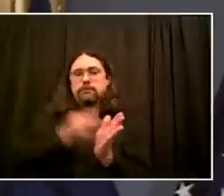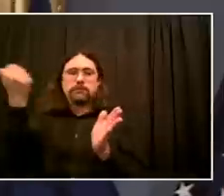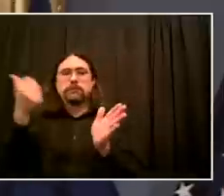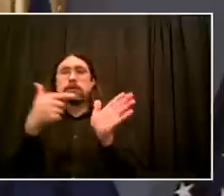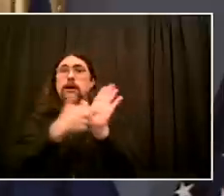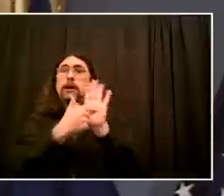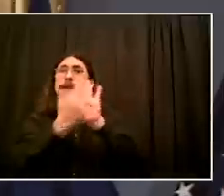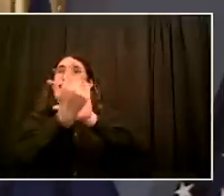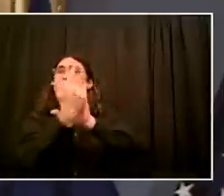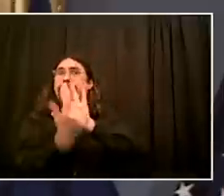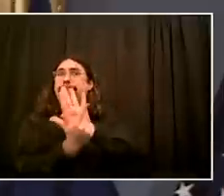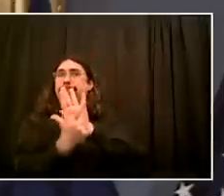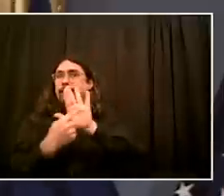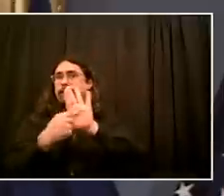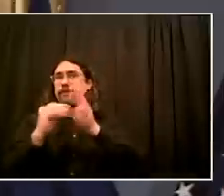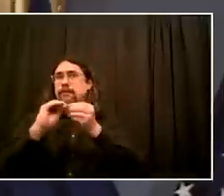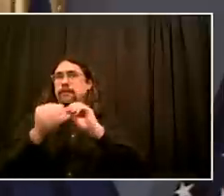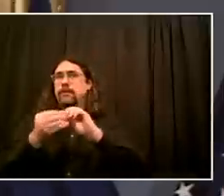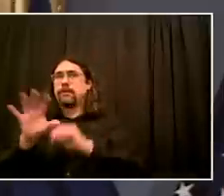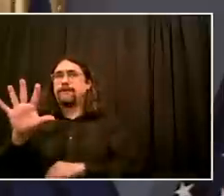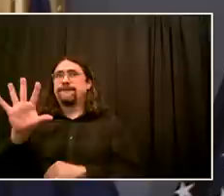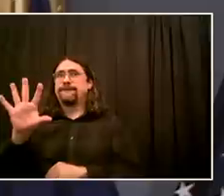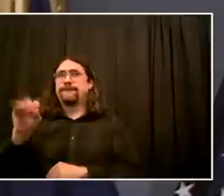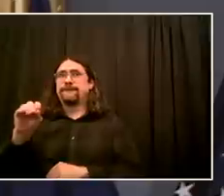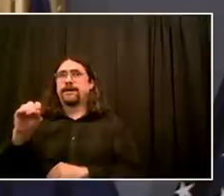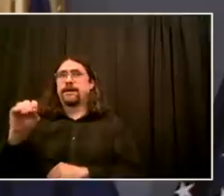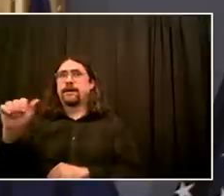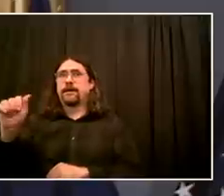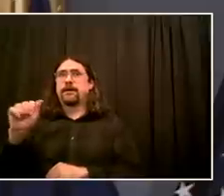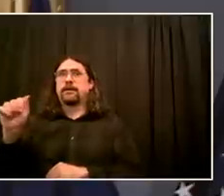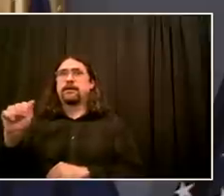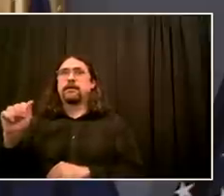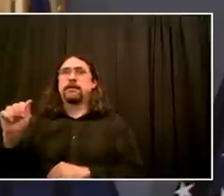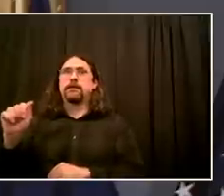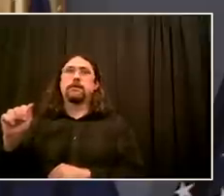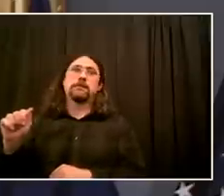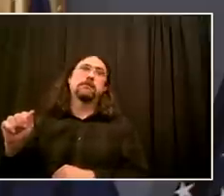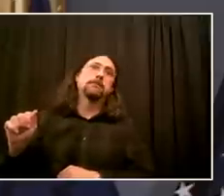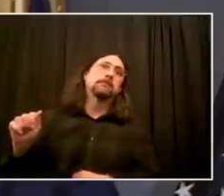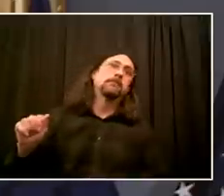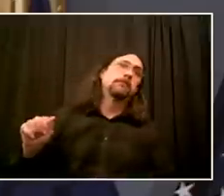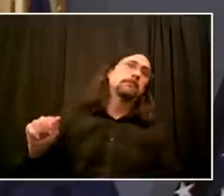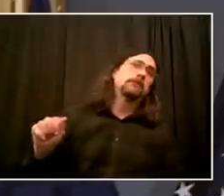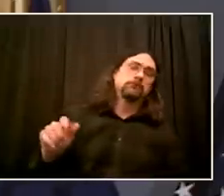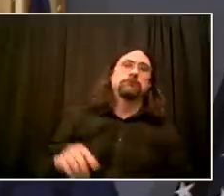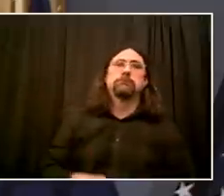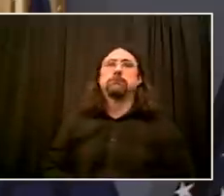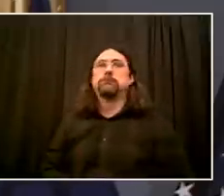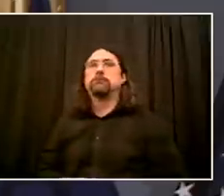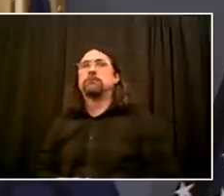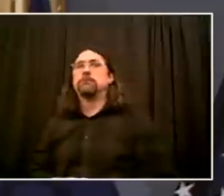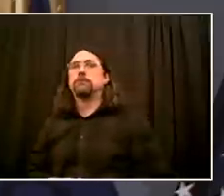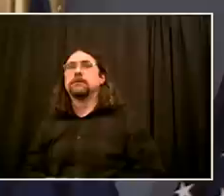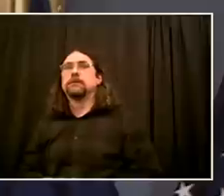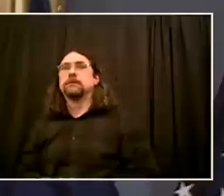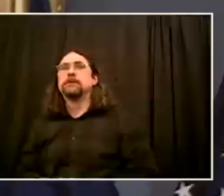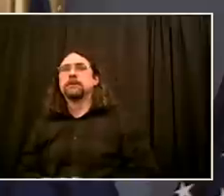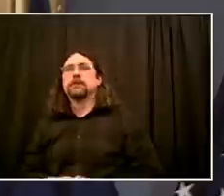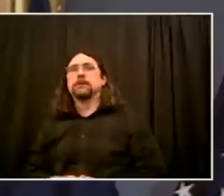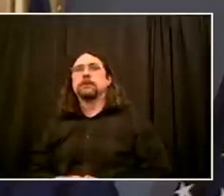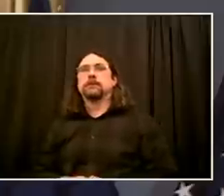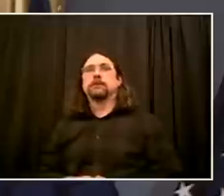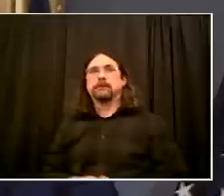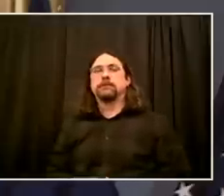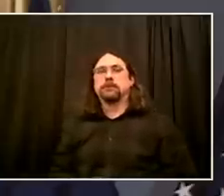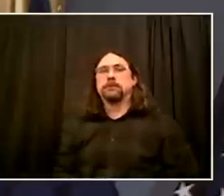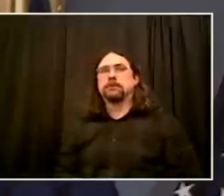when it comes to police discipline matters. I have said we need to repeal and replace. I want to be abundantly clear.